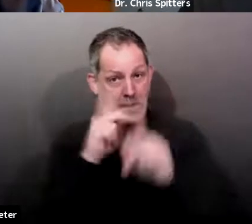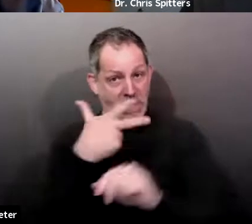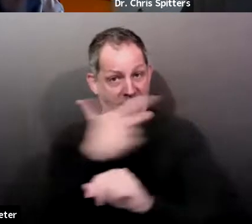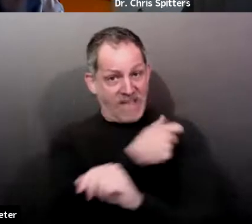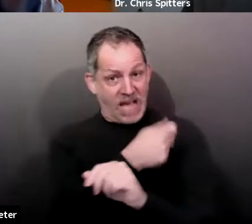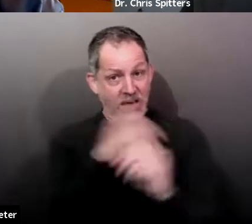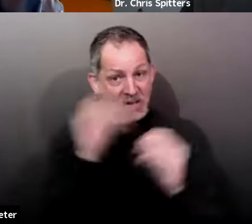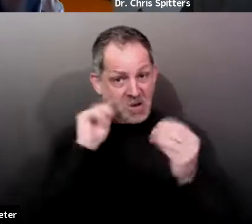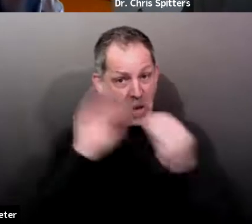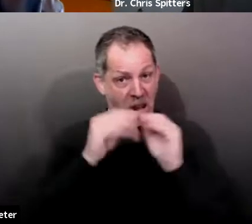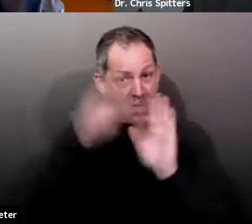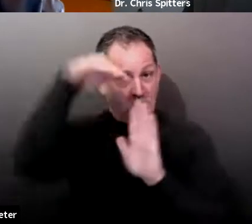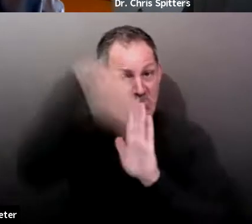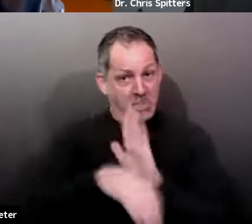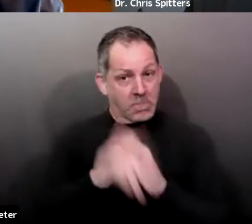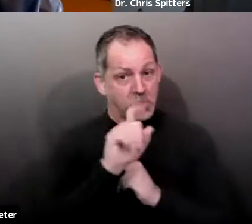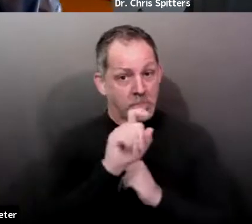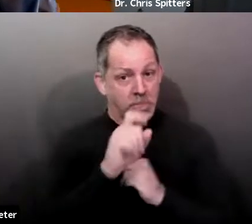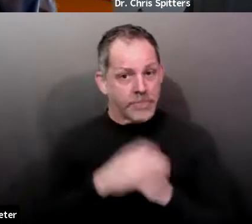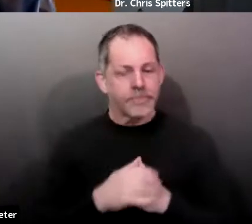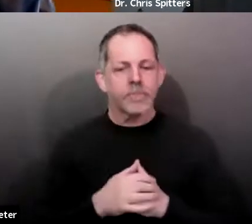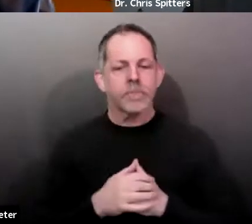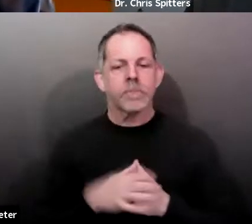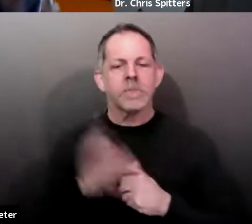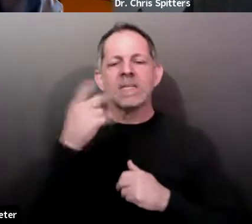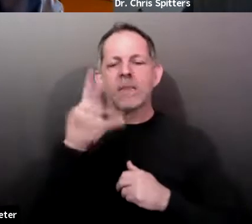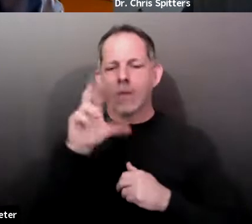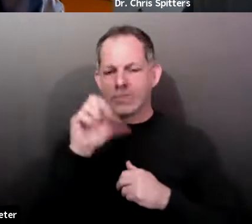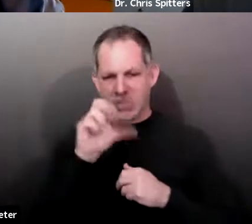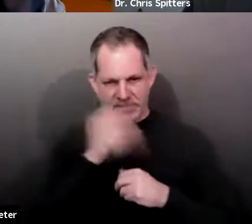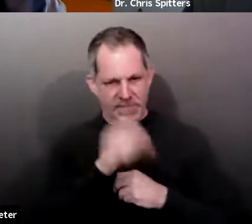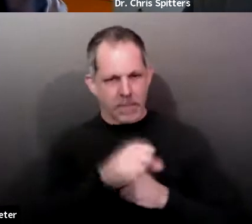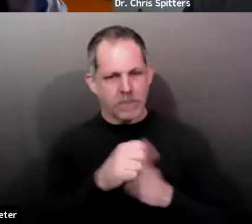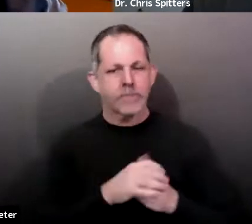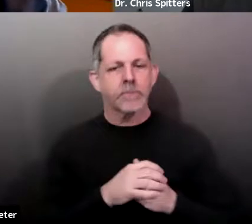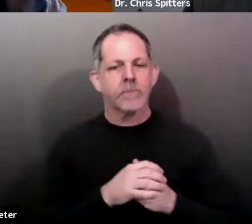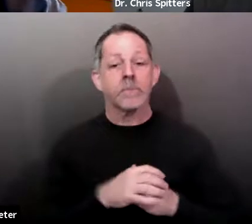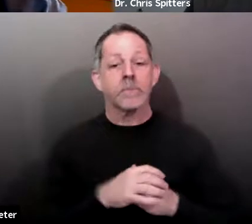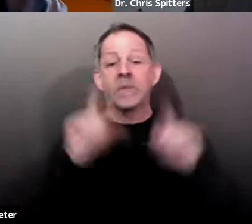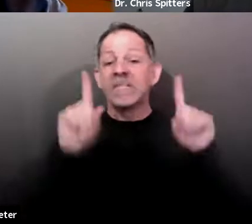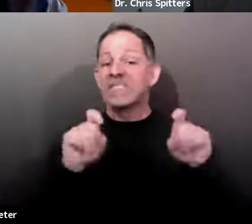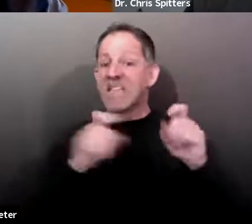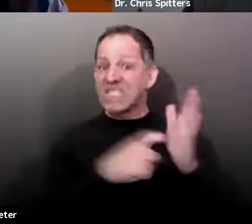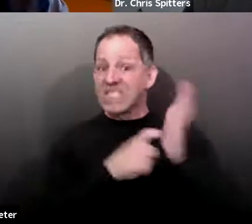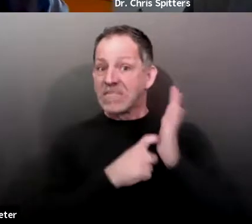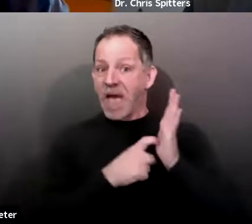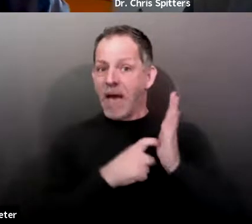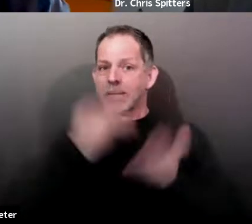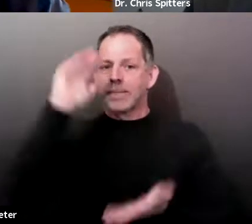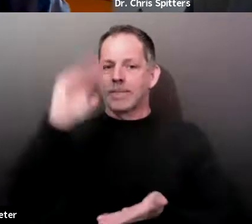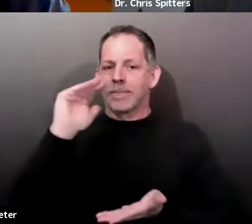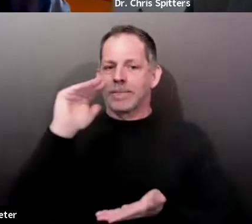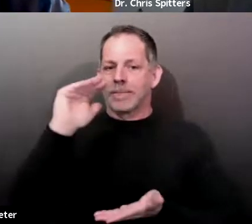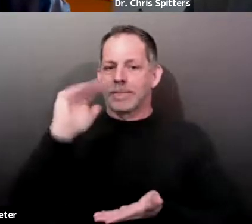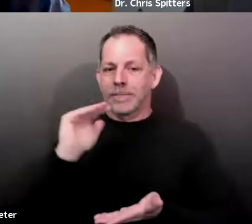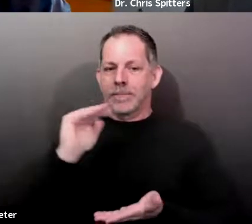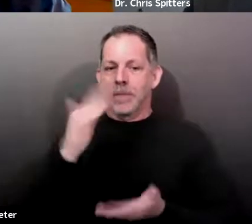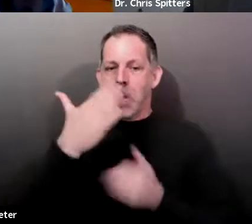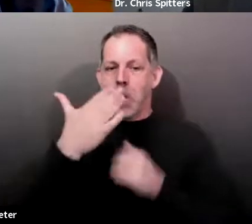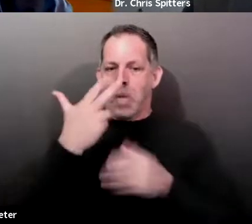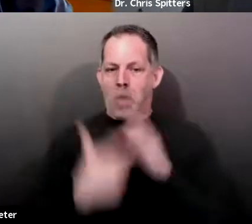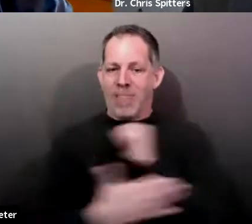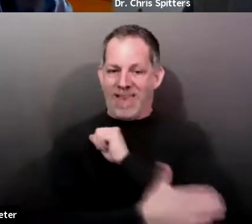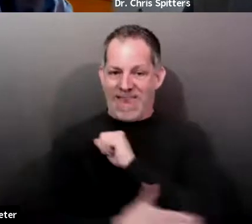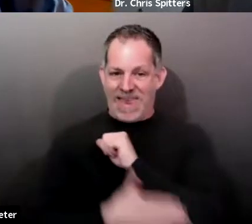So yes, testing demand has declined both at, at, uh, countywide at the health district sites, uh,